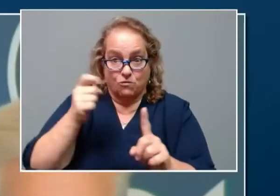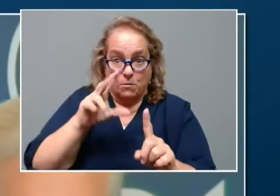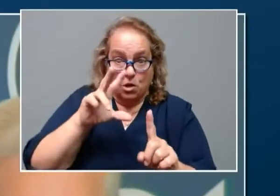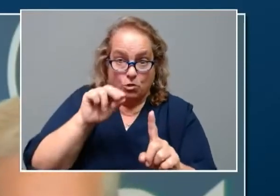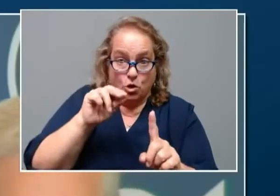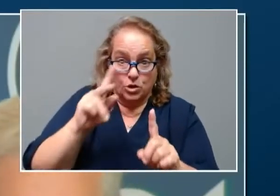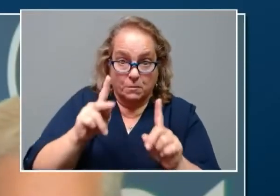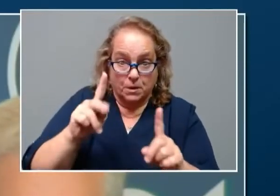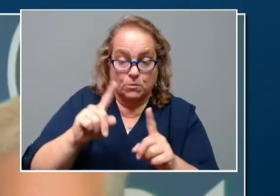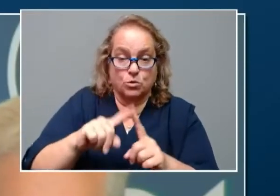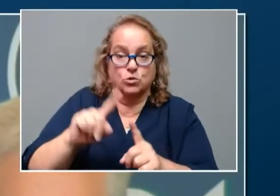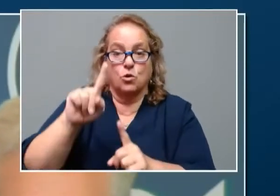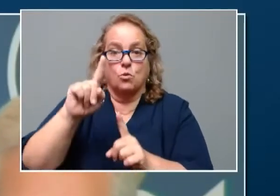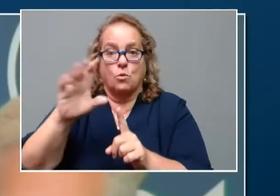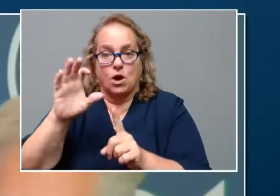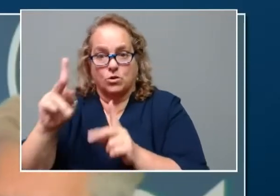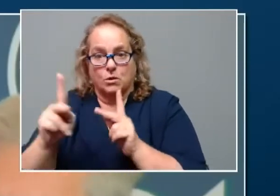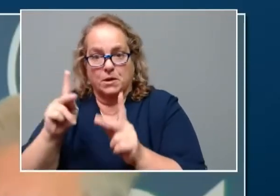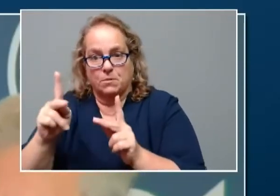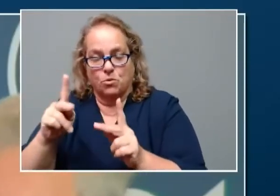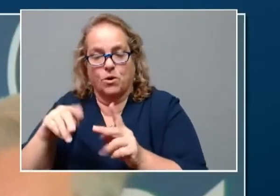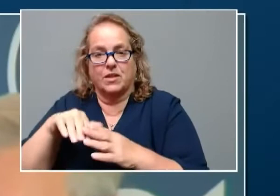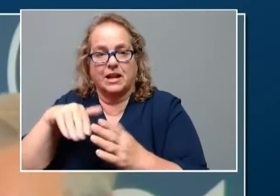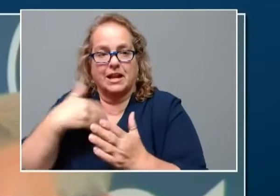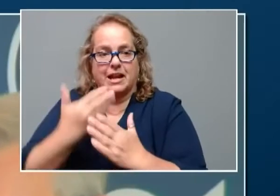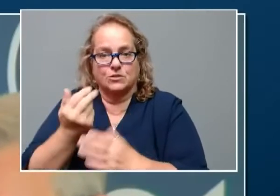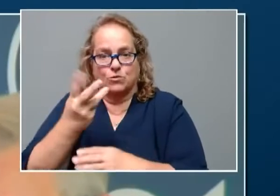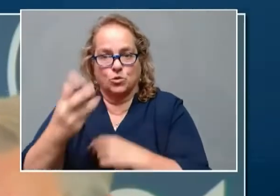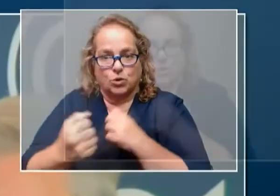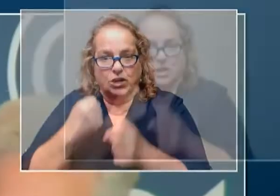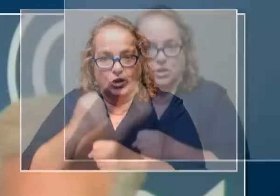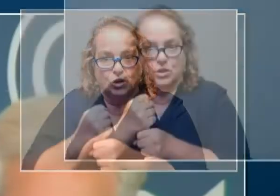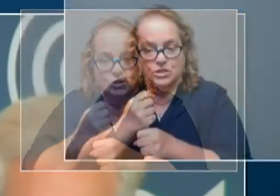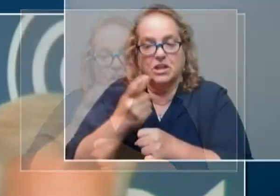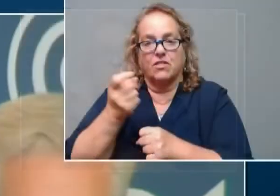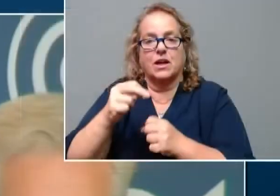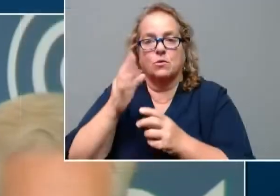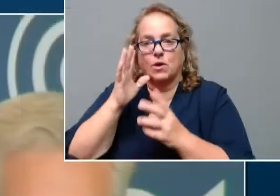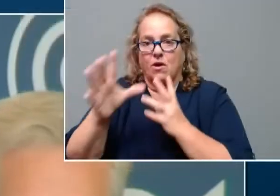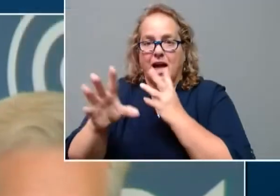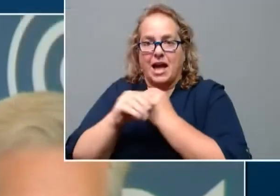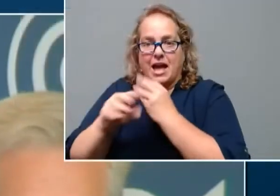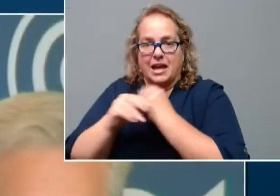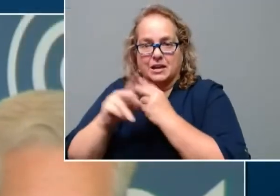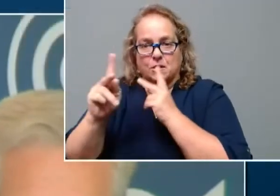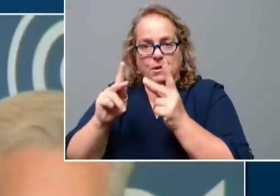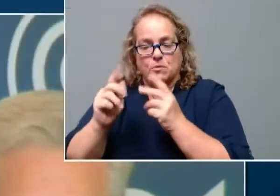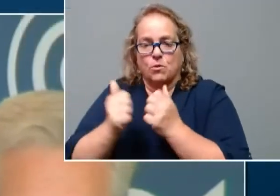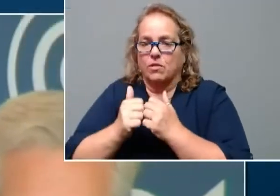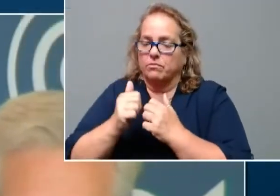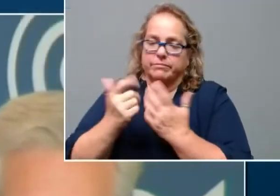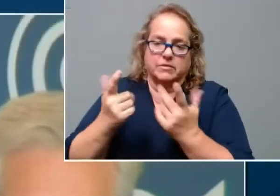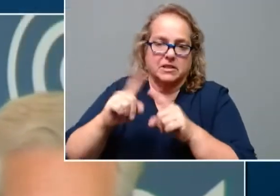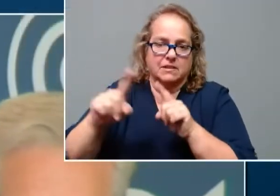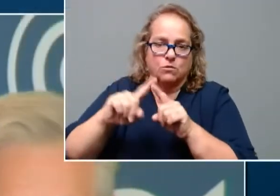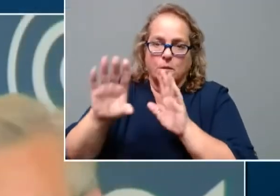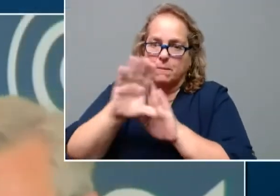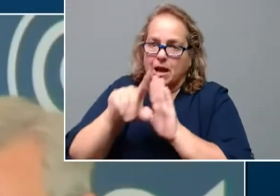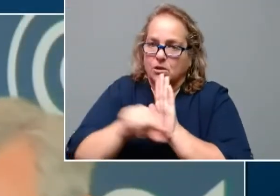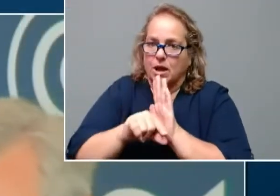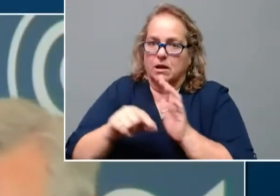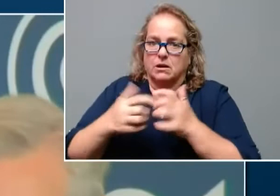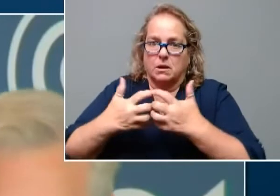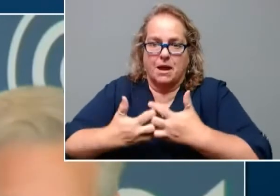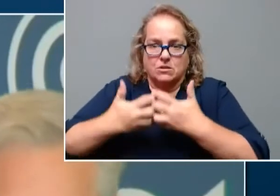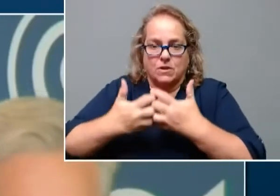people over the next few years. we'll be adding folks with all kinds of backgrounds from manufacturing and assembly up